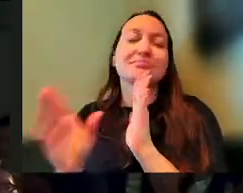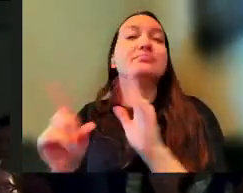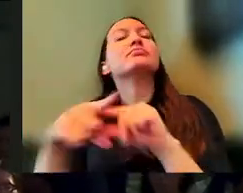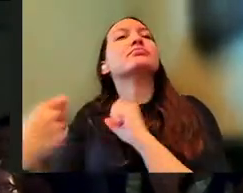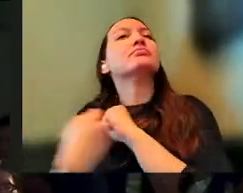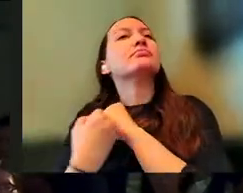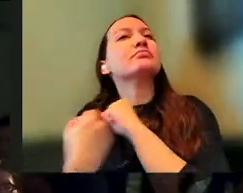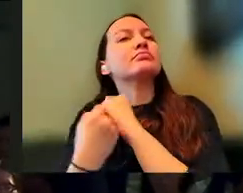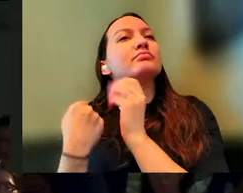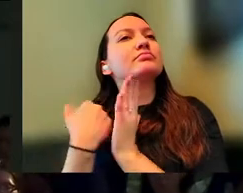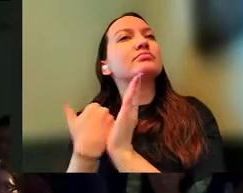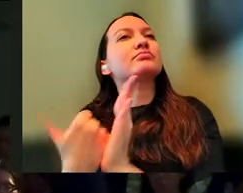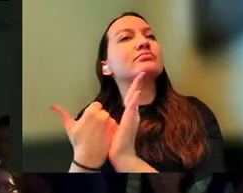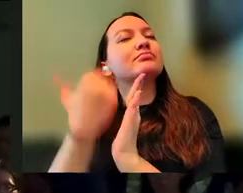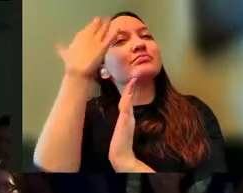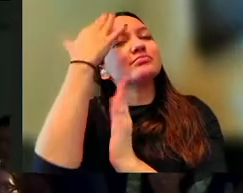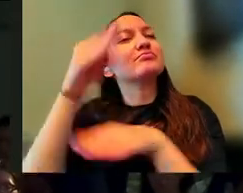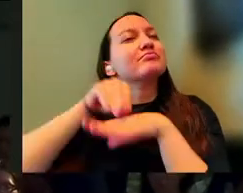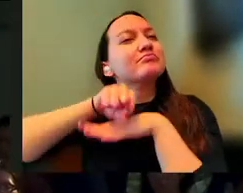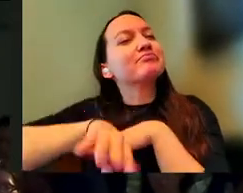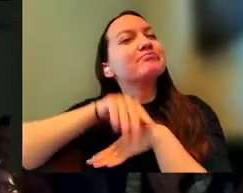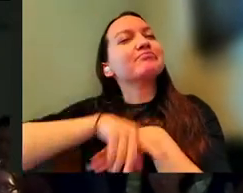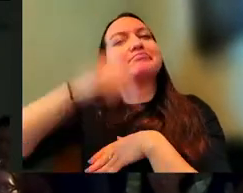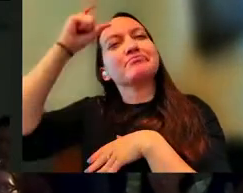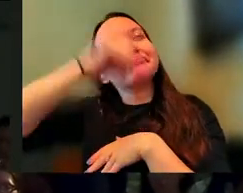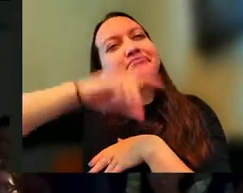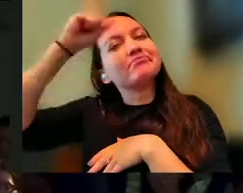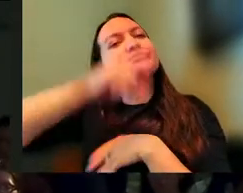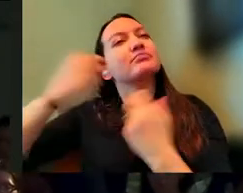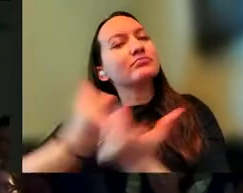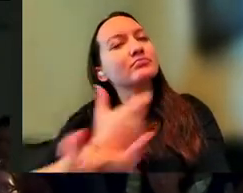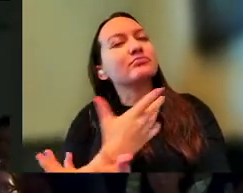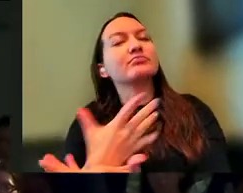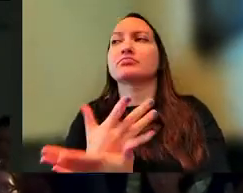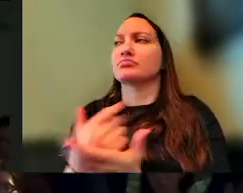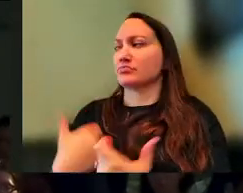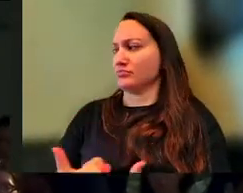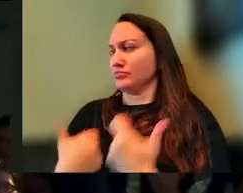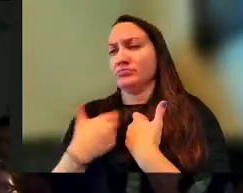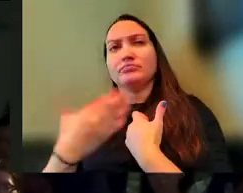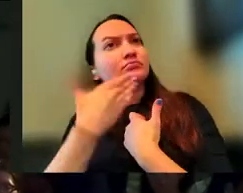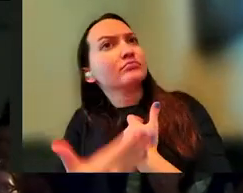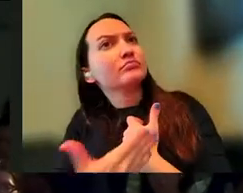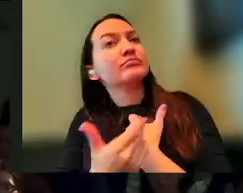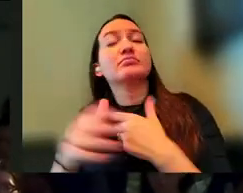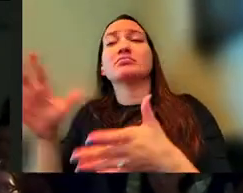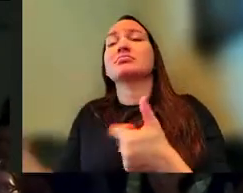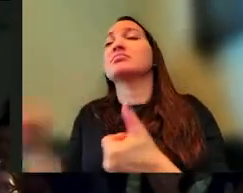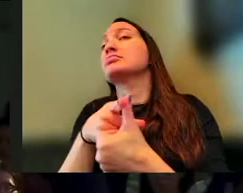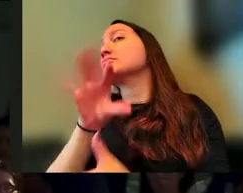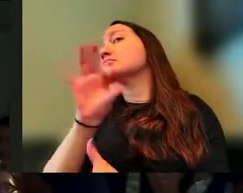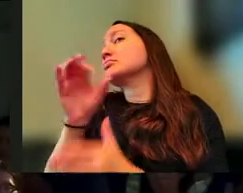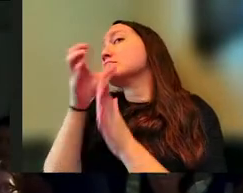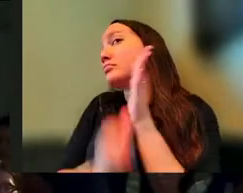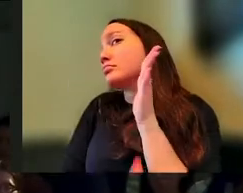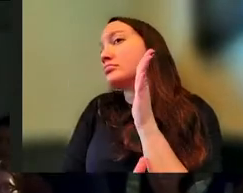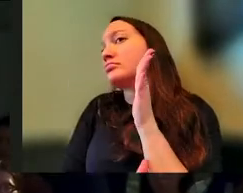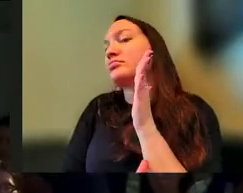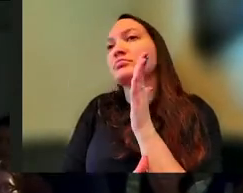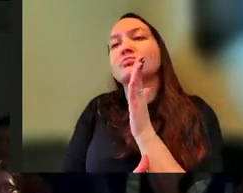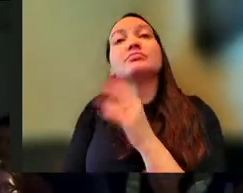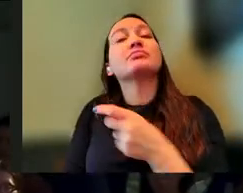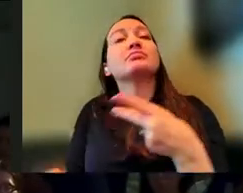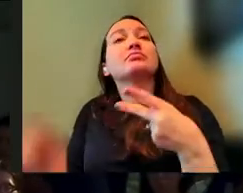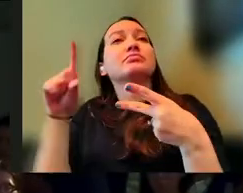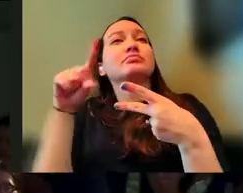help. Again, wise counsel to help us do these things, to live our lives very well. These first nine chapters are made up of two